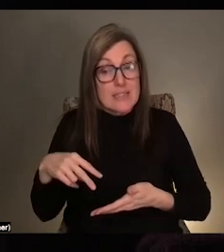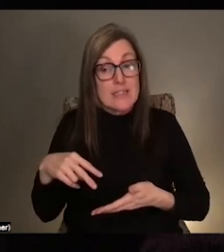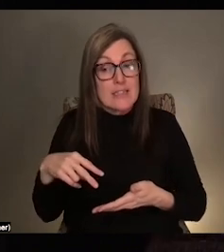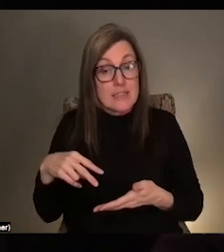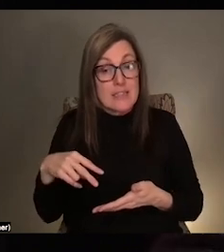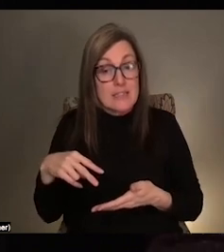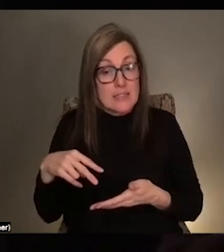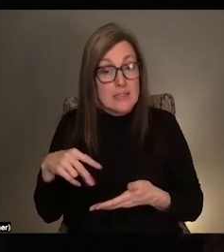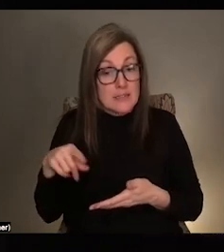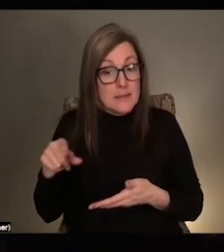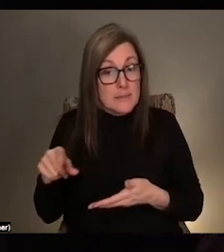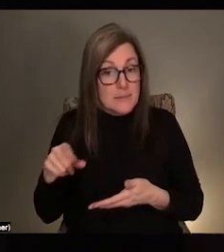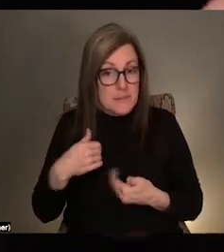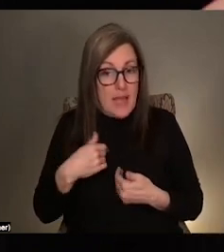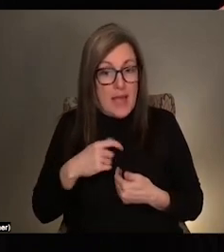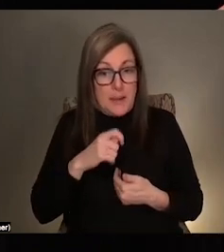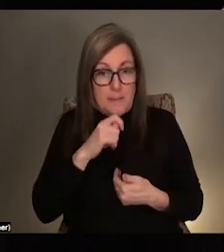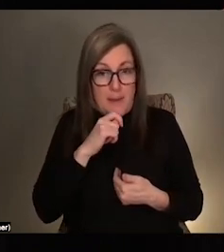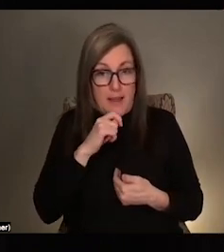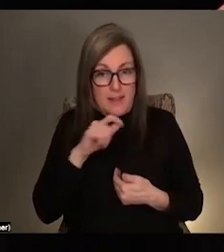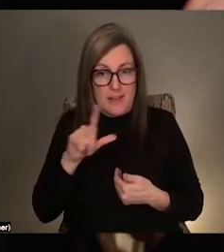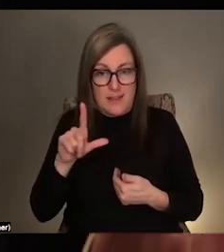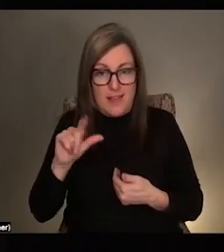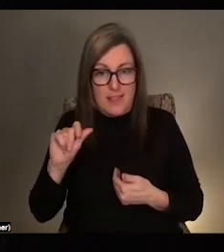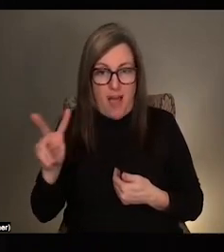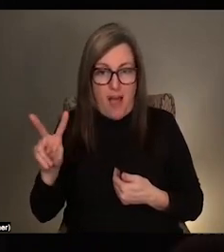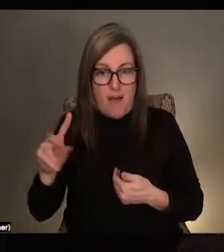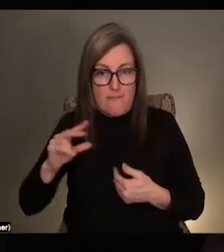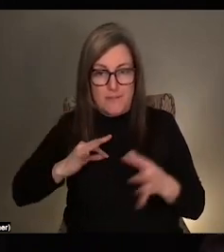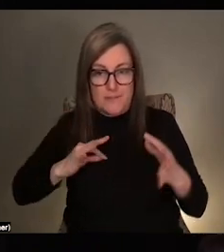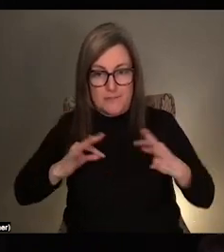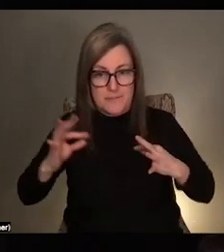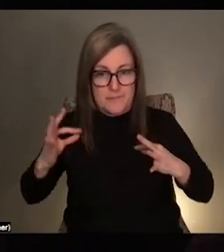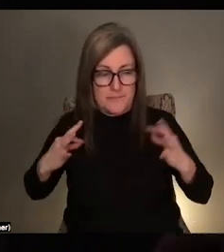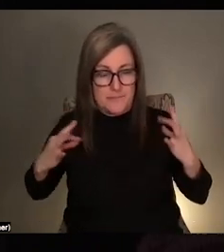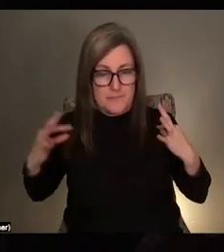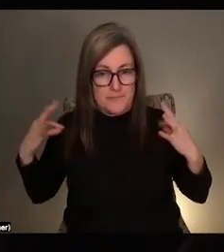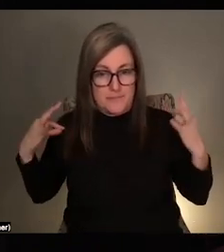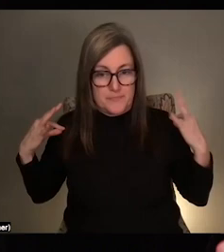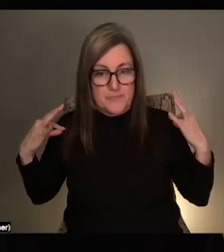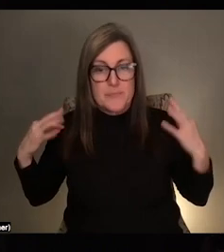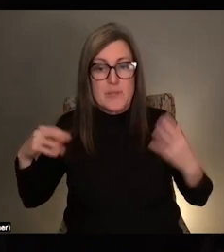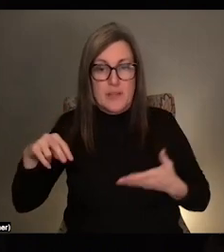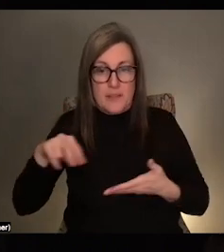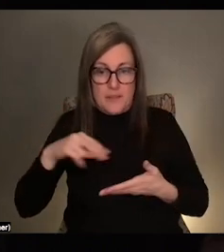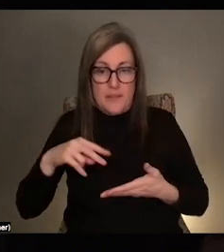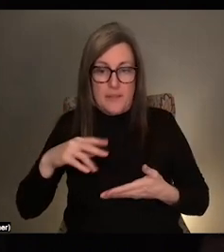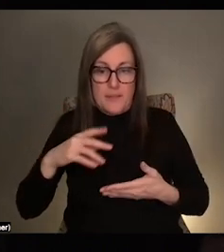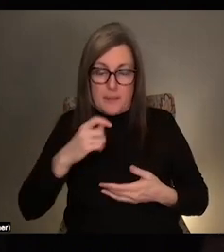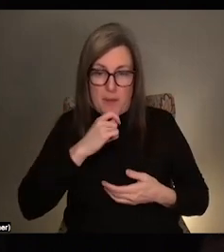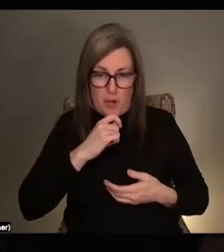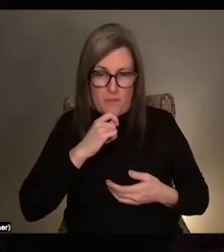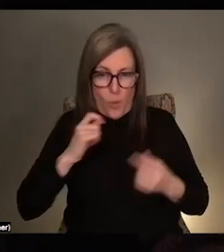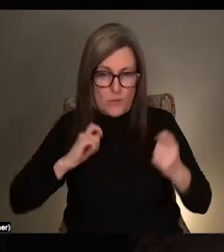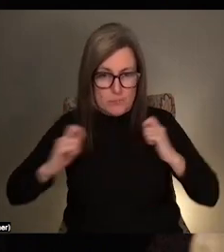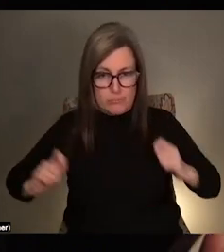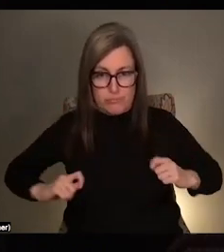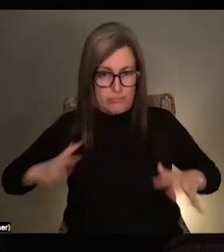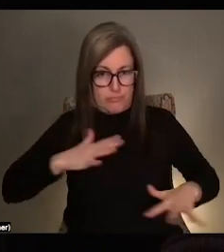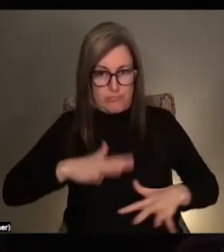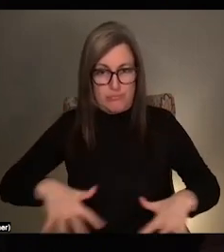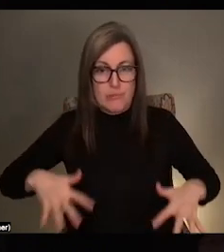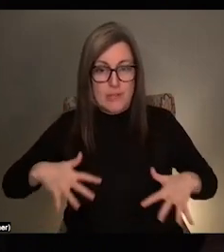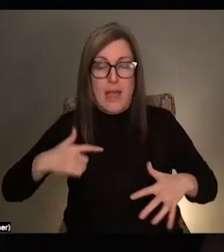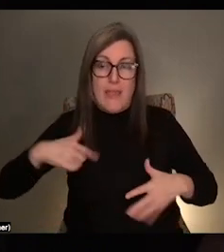he was miked with lavalier mics all over his body, which picked up the sound of his movement and his breathing. And then